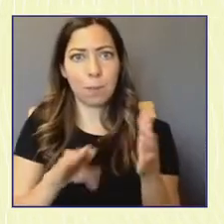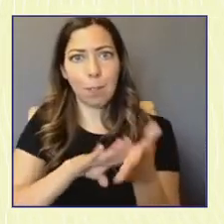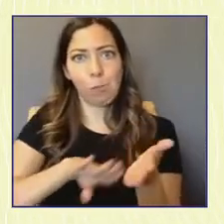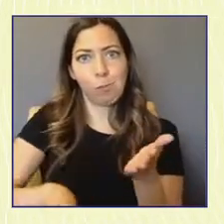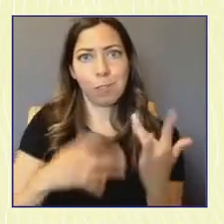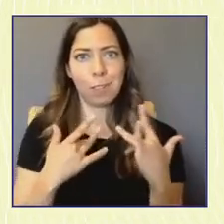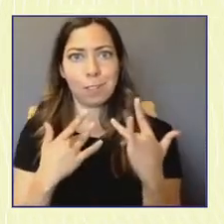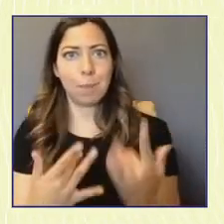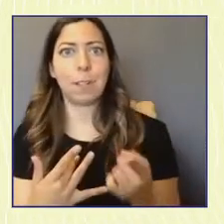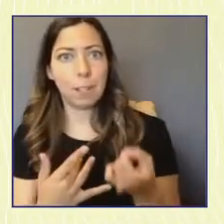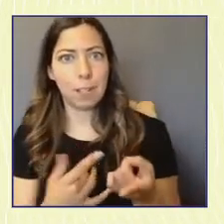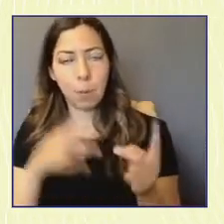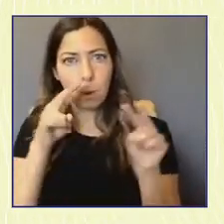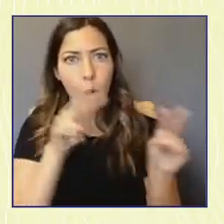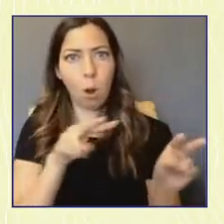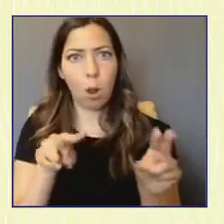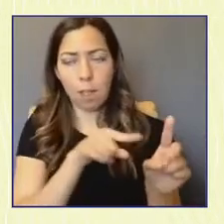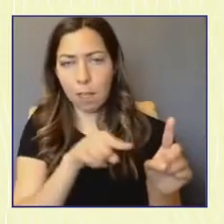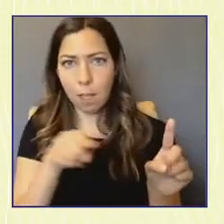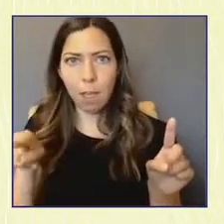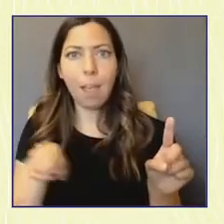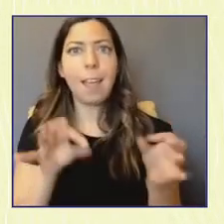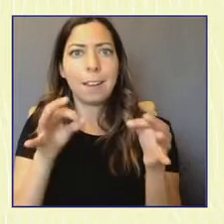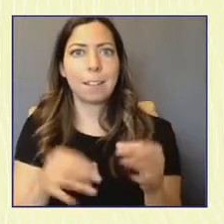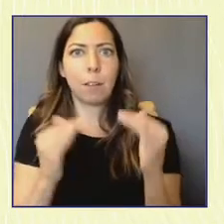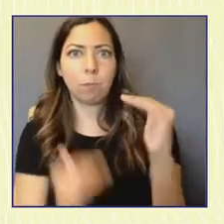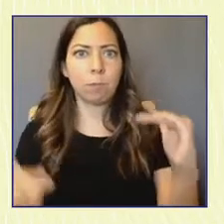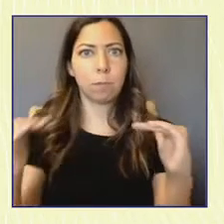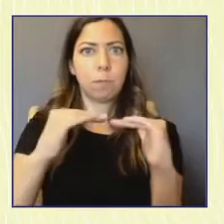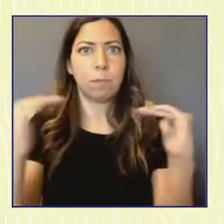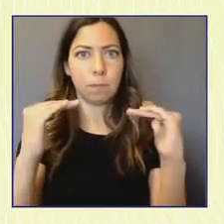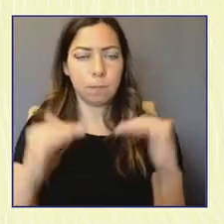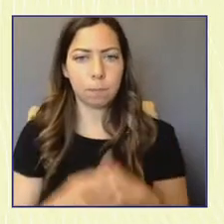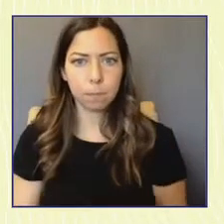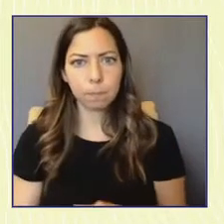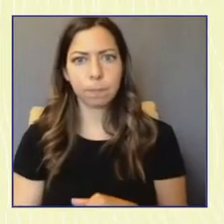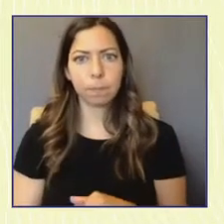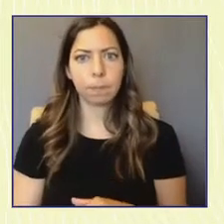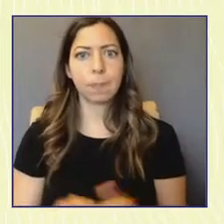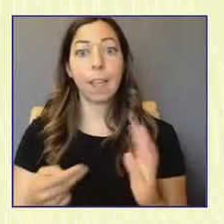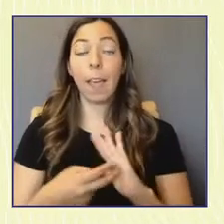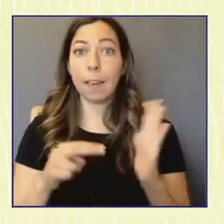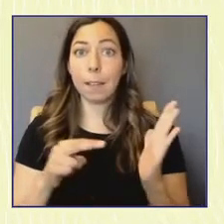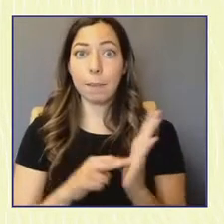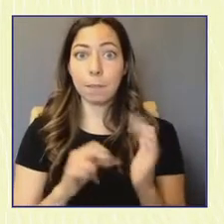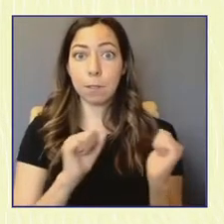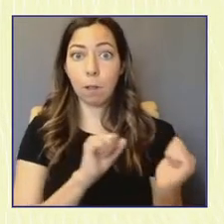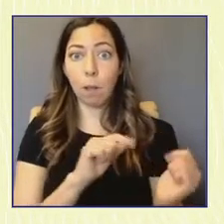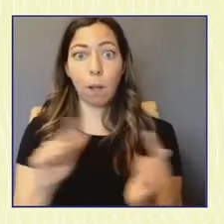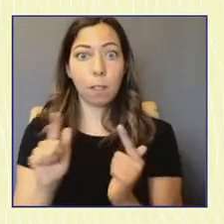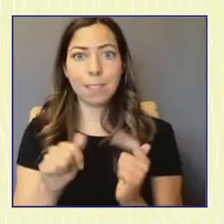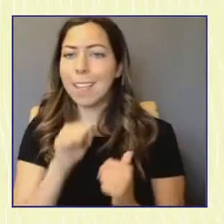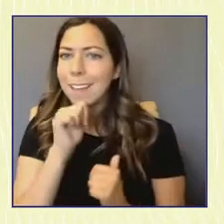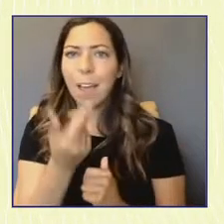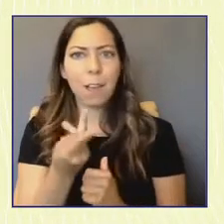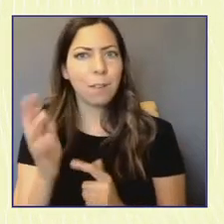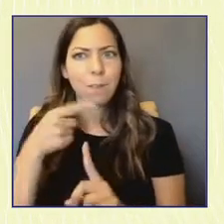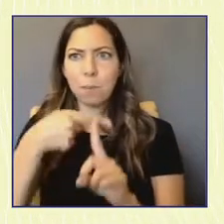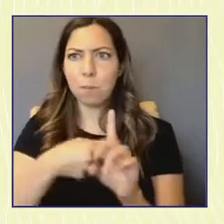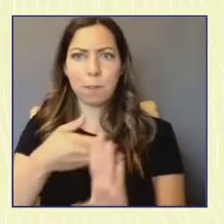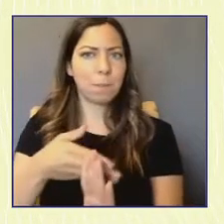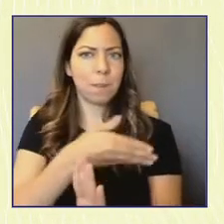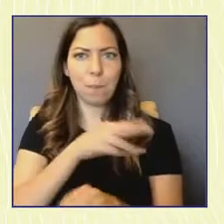voting disparity is a thing of the past. And it means doing all of this, not just the few months before our national election,